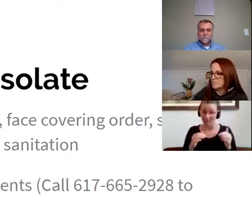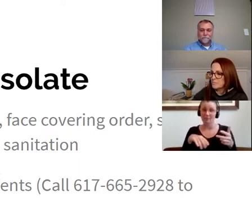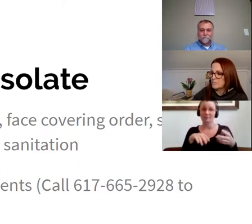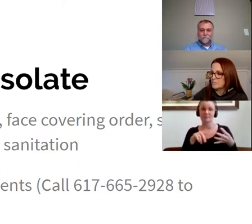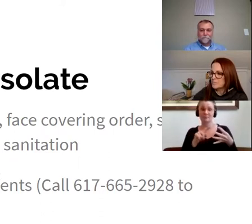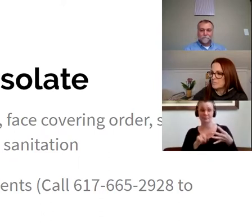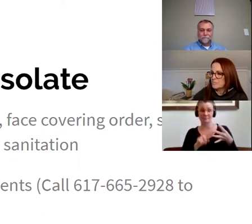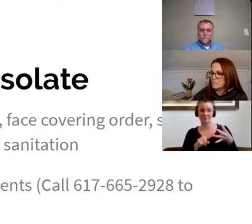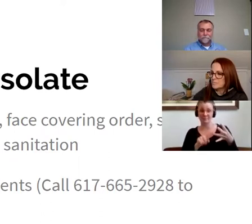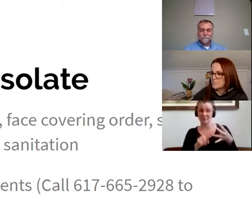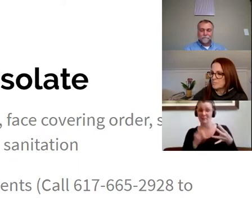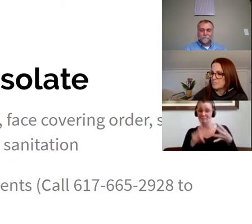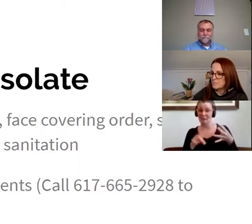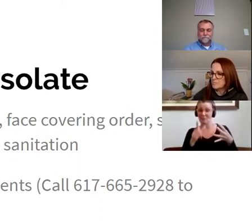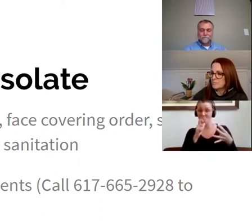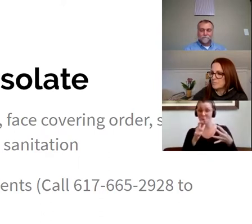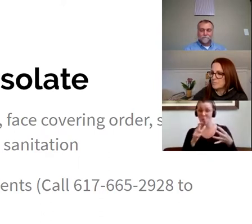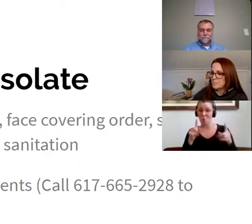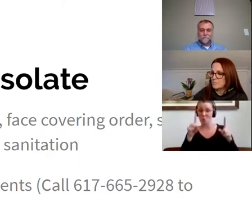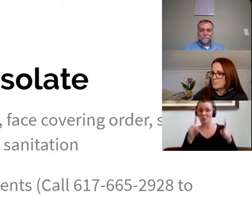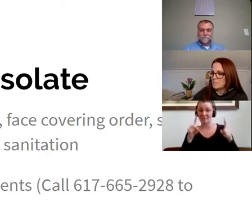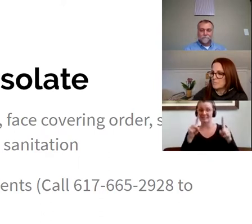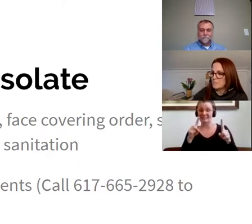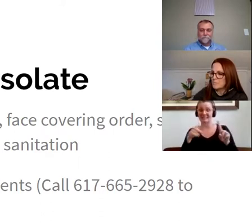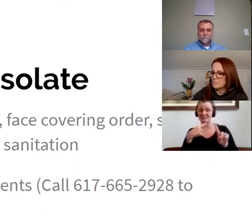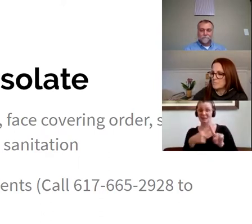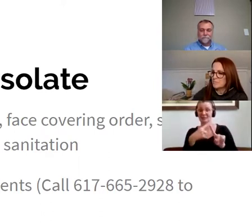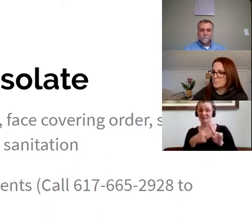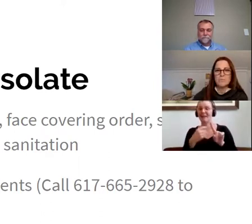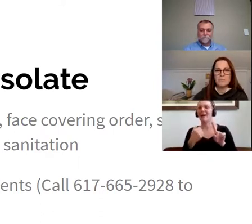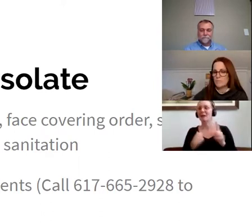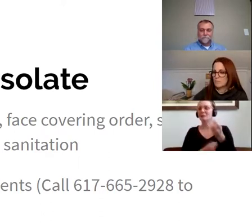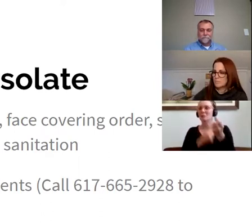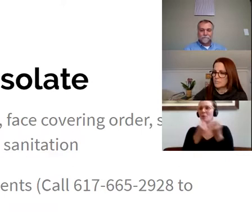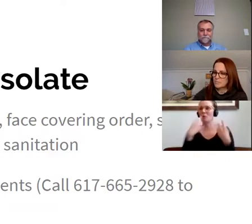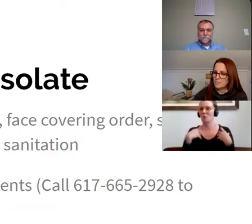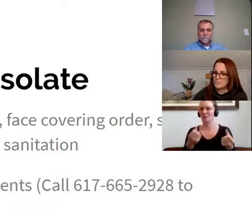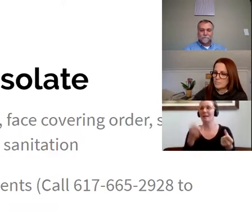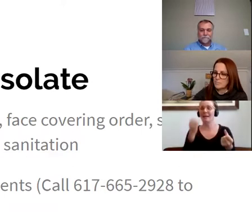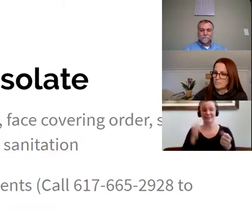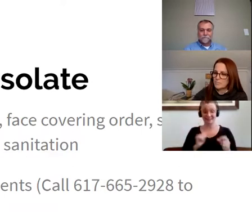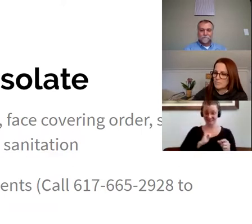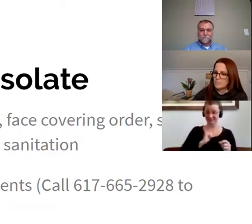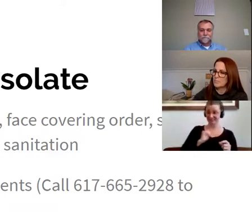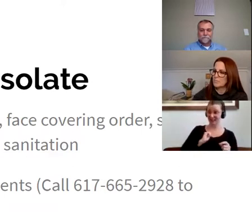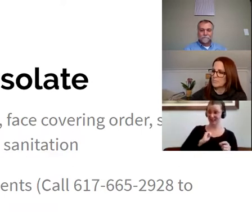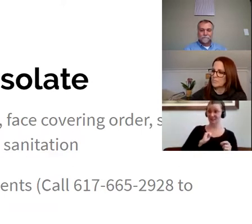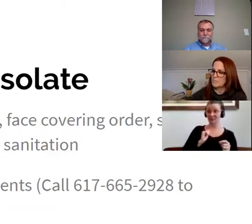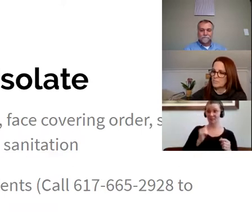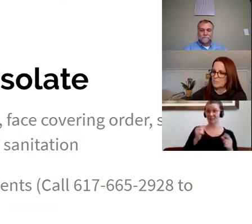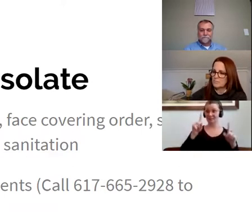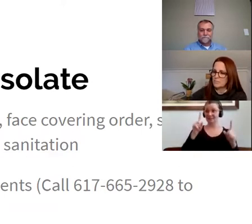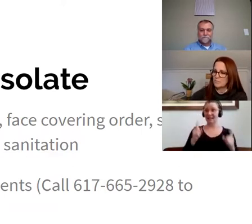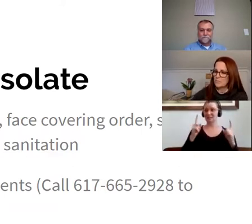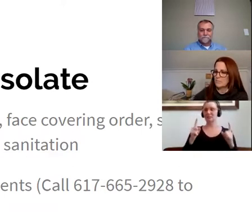who test positive are connected to all the resources they need. So if you're tested positive and you're living with other people in your apartment or your family, we want to direct you